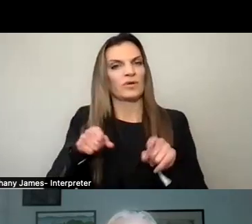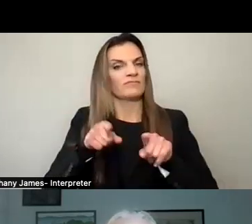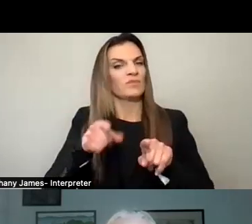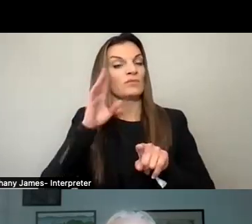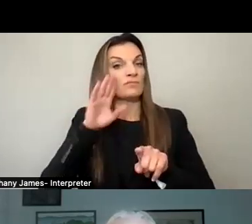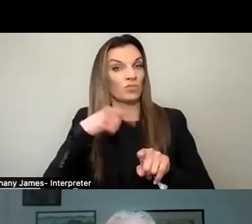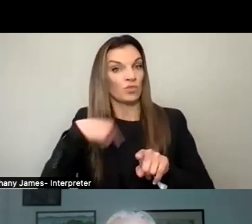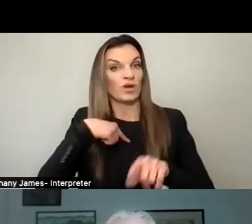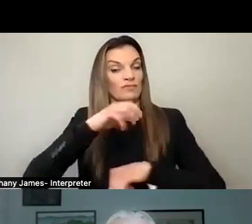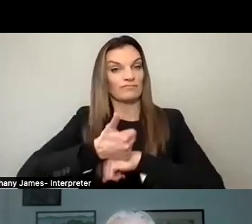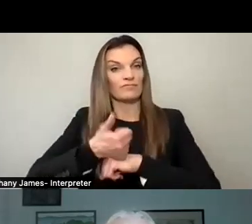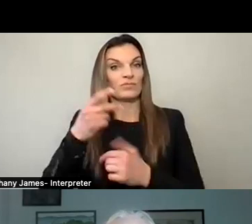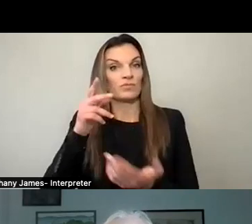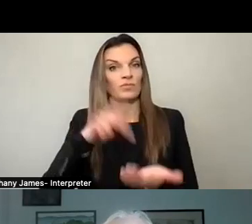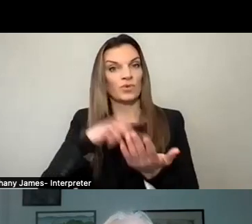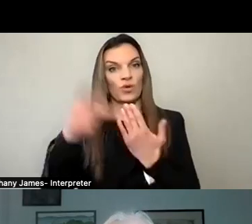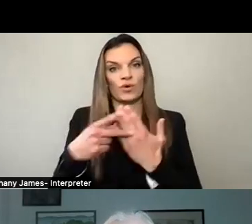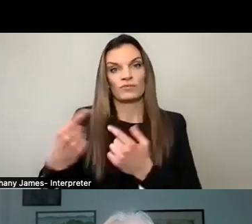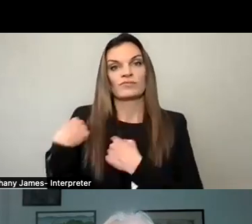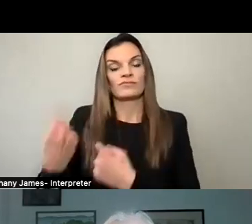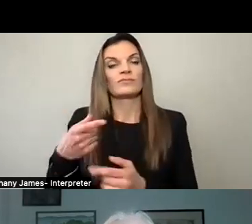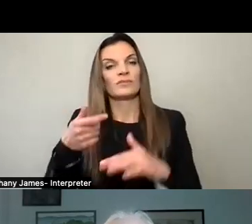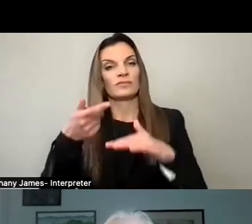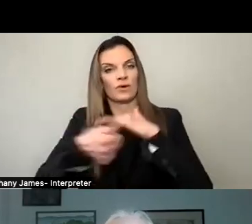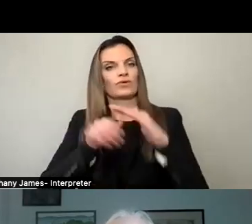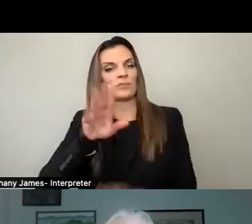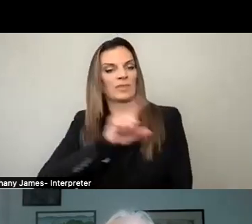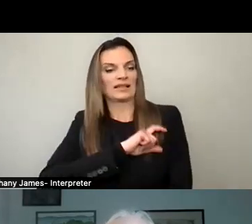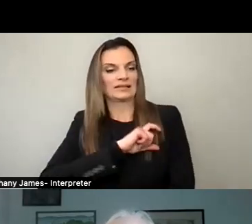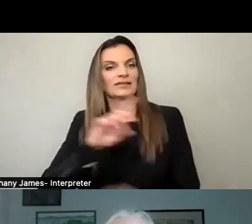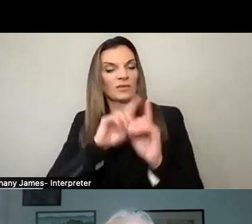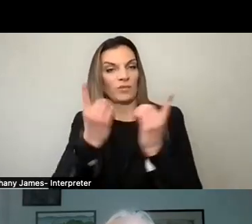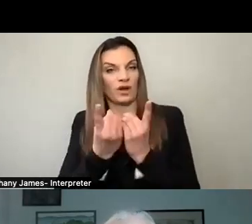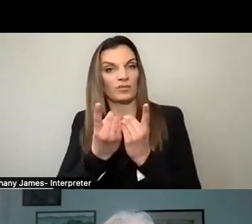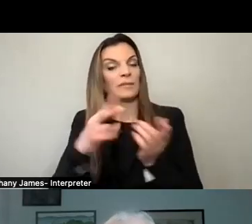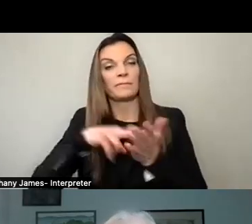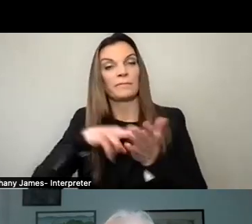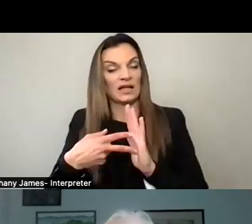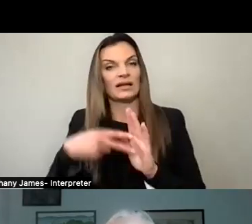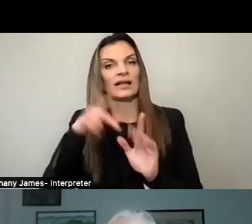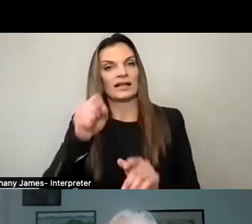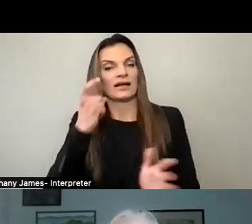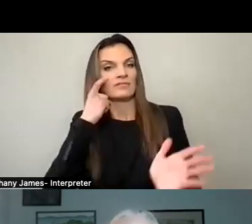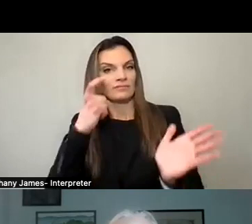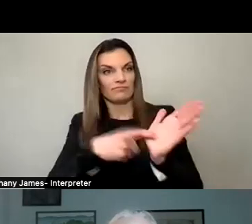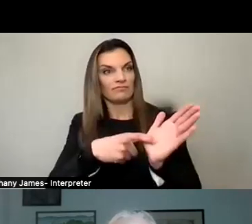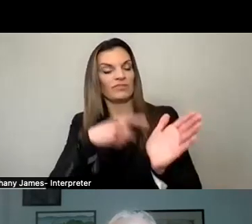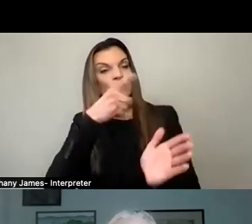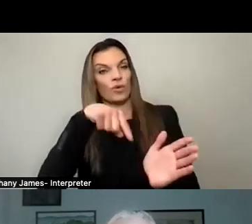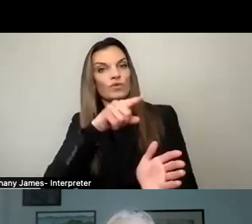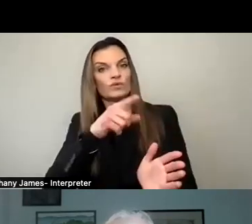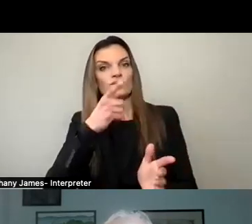program that's been underway for a while through our police department to identify, voluntarily identify